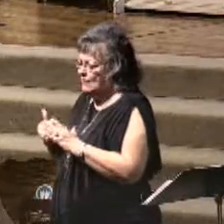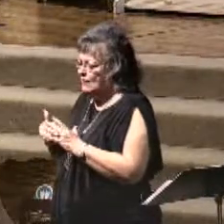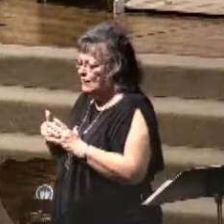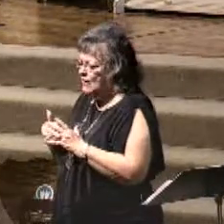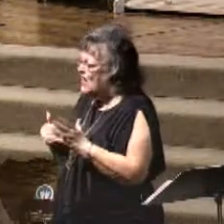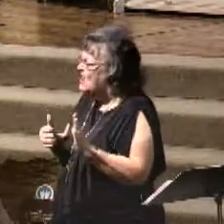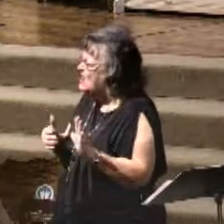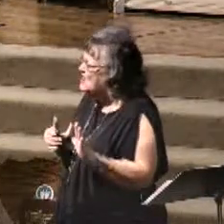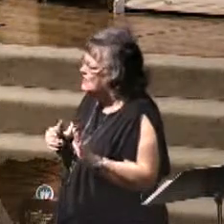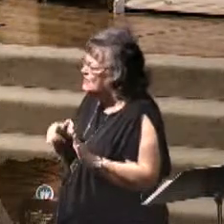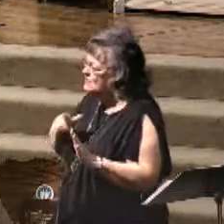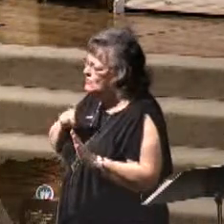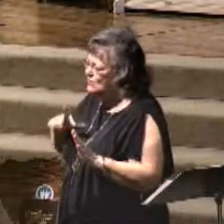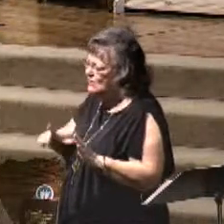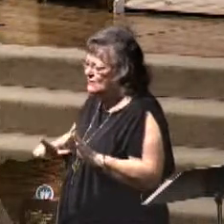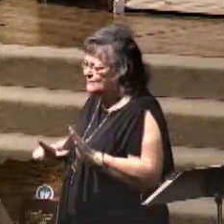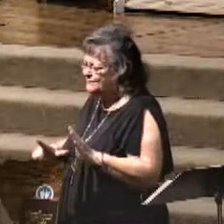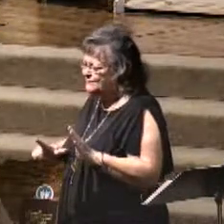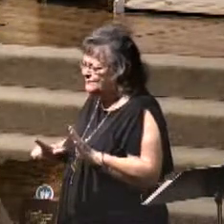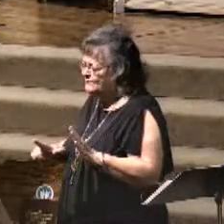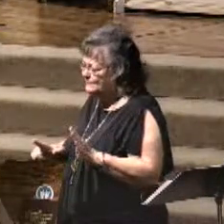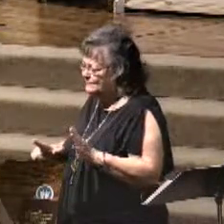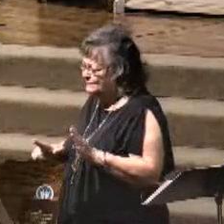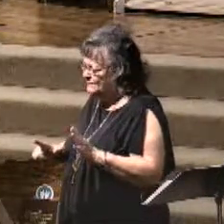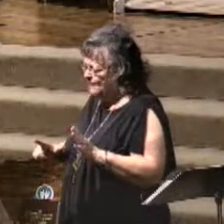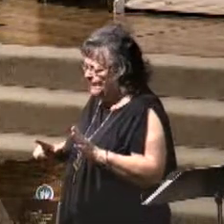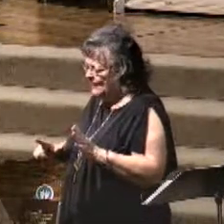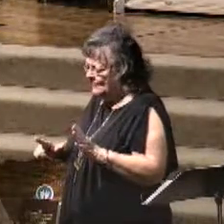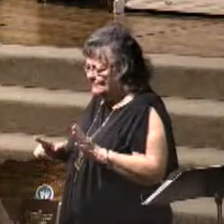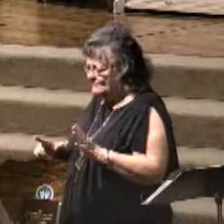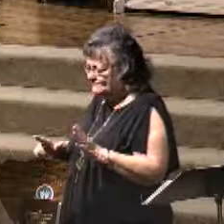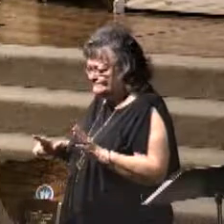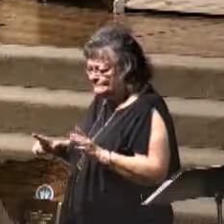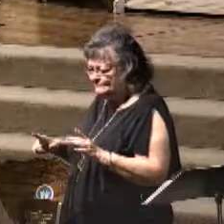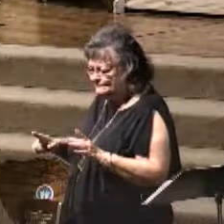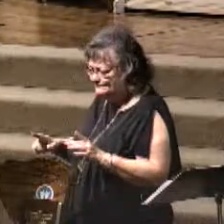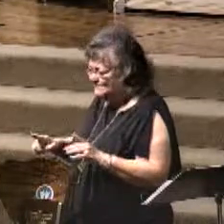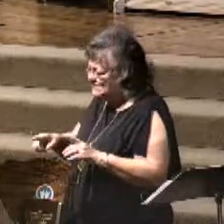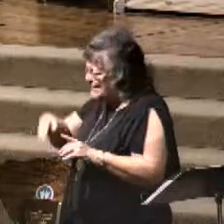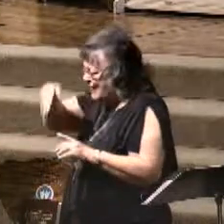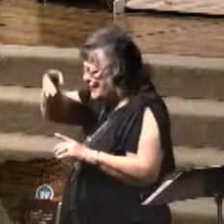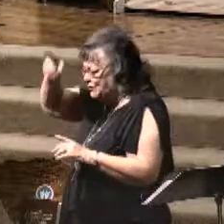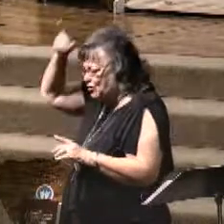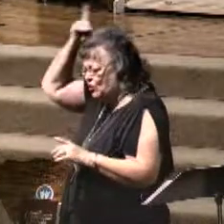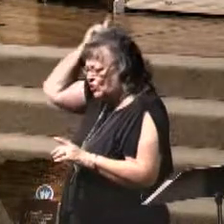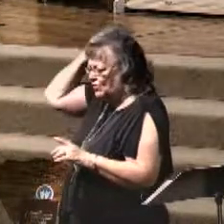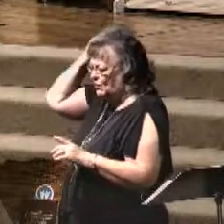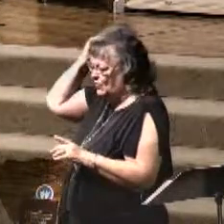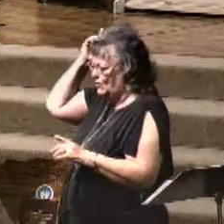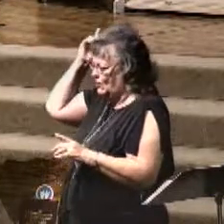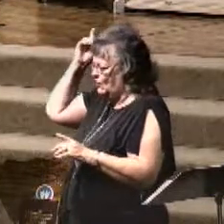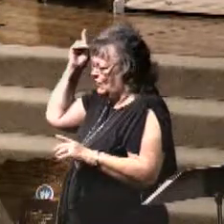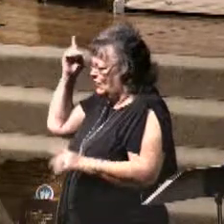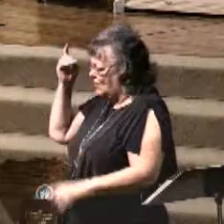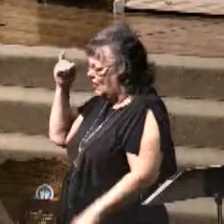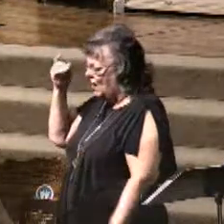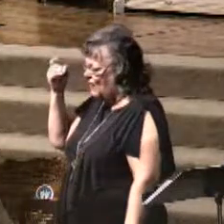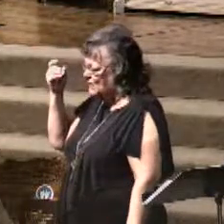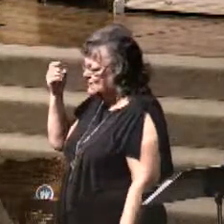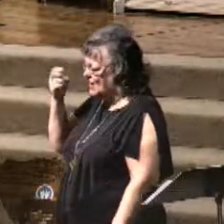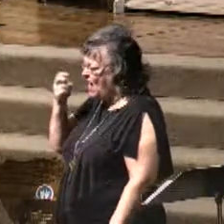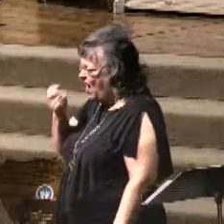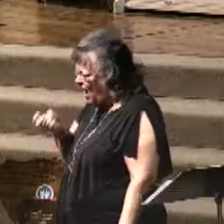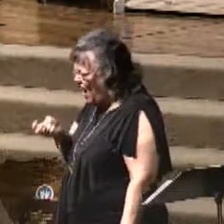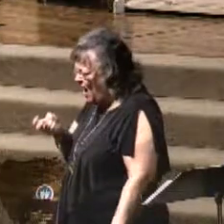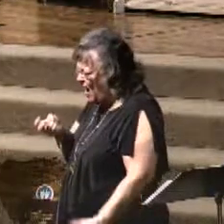Lord, I'm like Daniel. He was dumbfounded when he saw, and you revealed